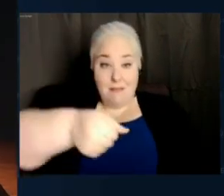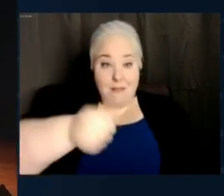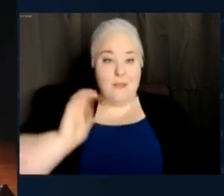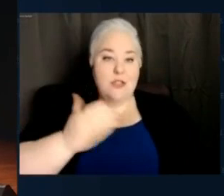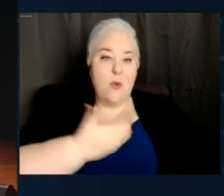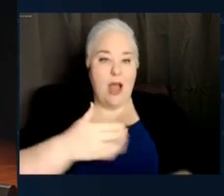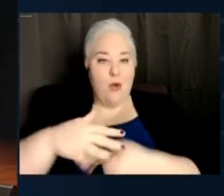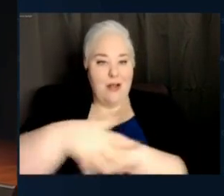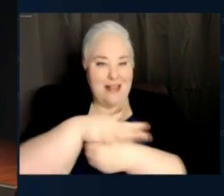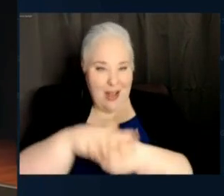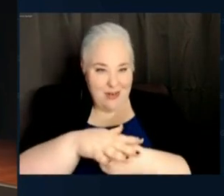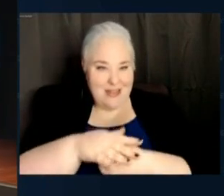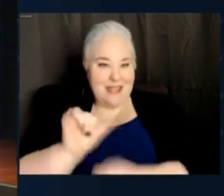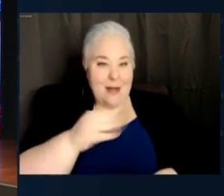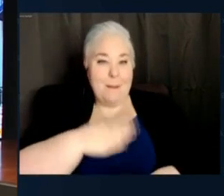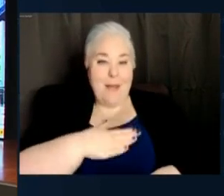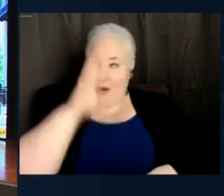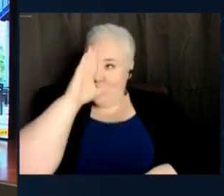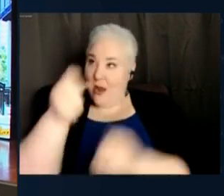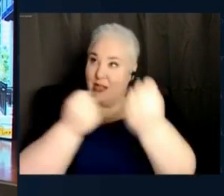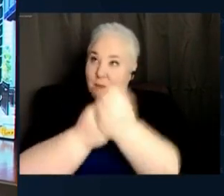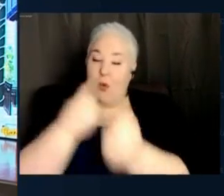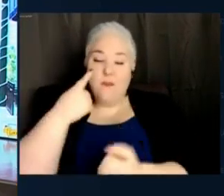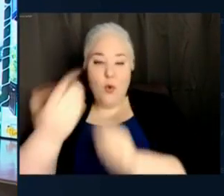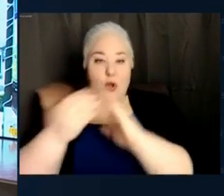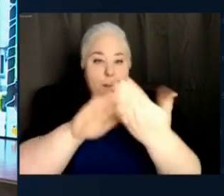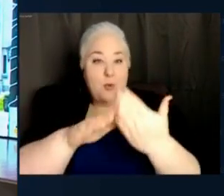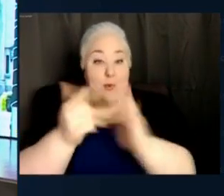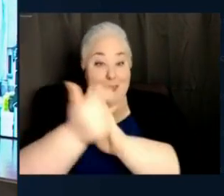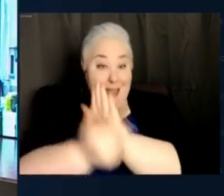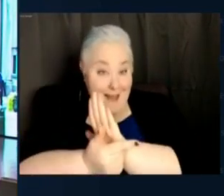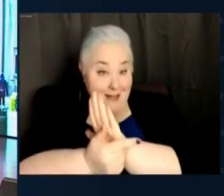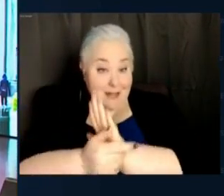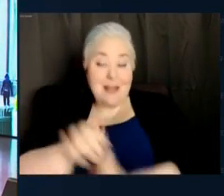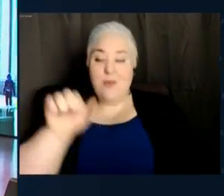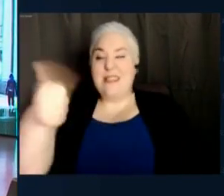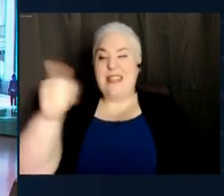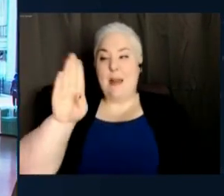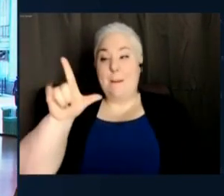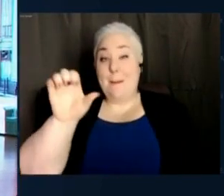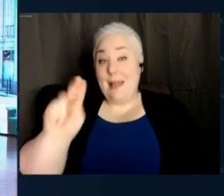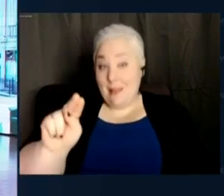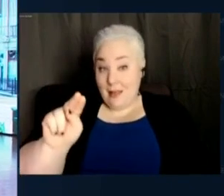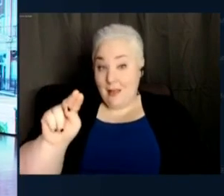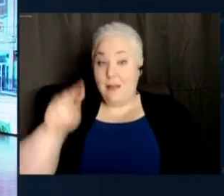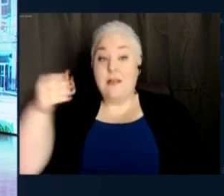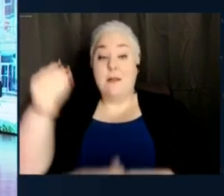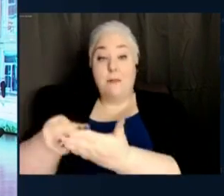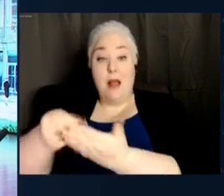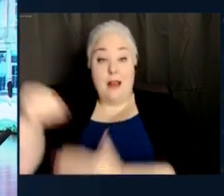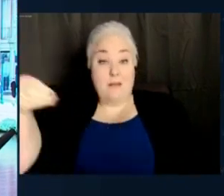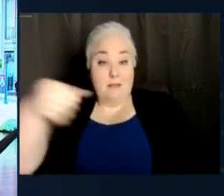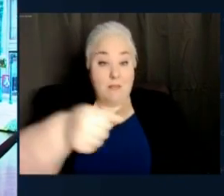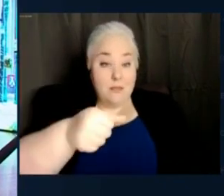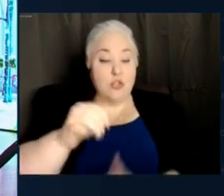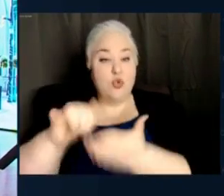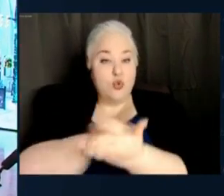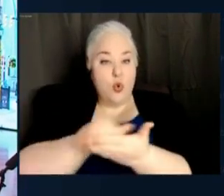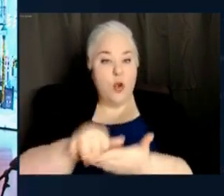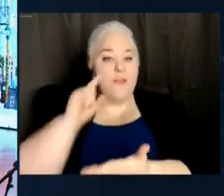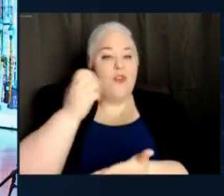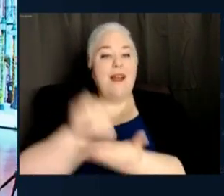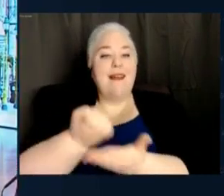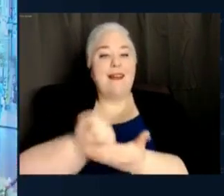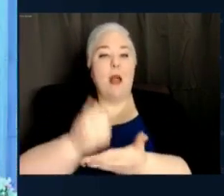like my Direct Support for Communities Act, which secured over $10 billion to New York counties, cities, towns, and villages for economic relief